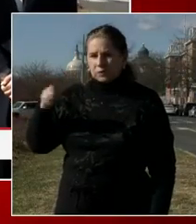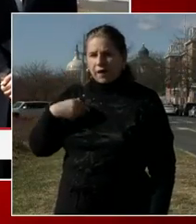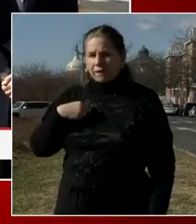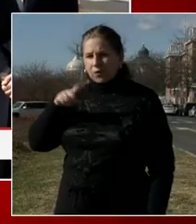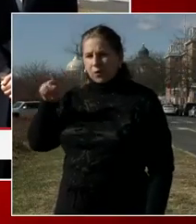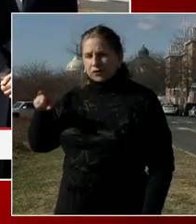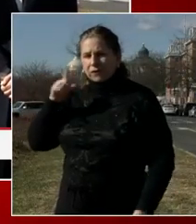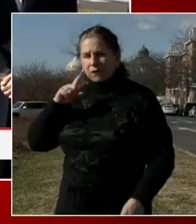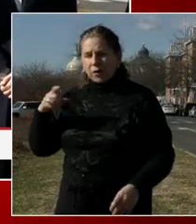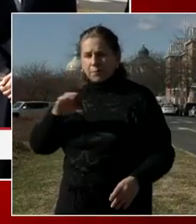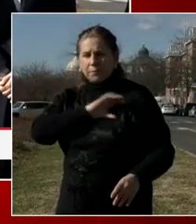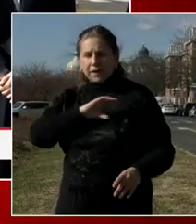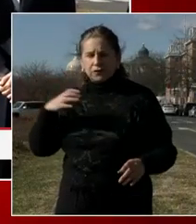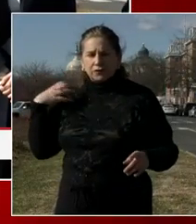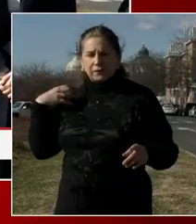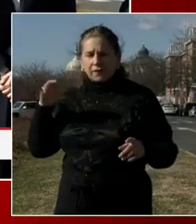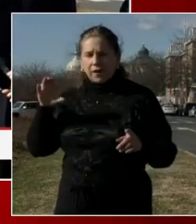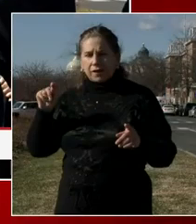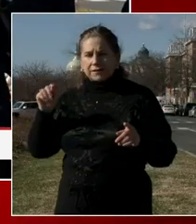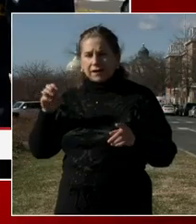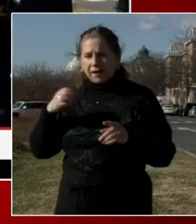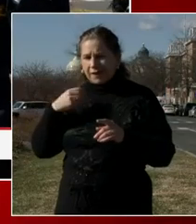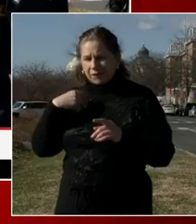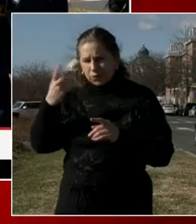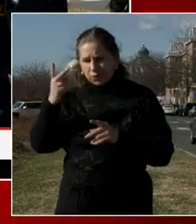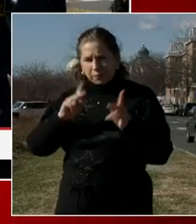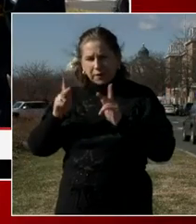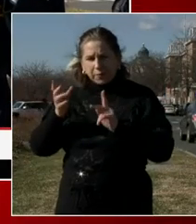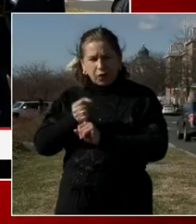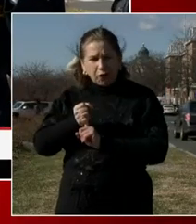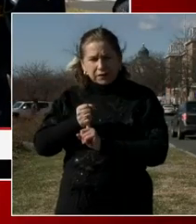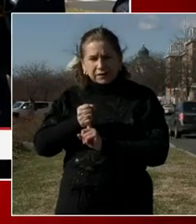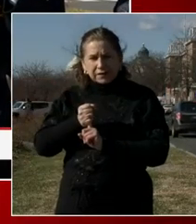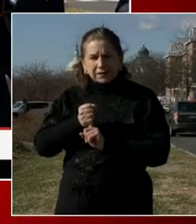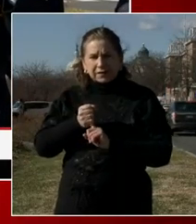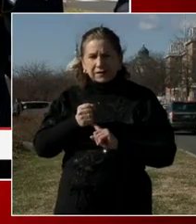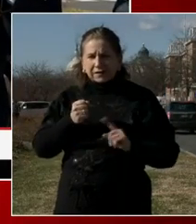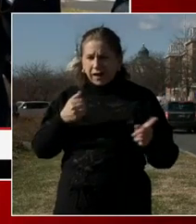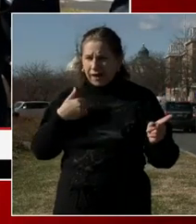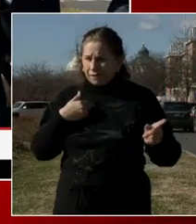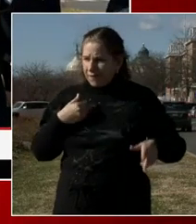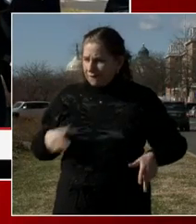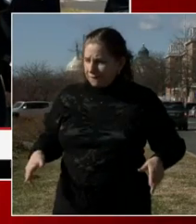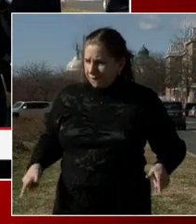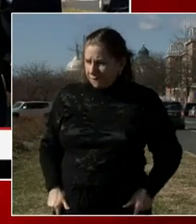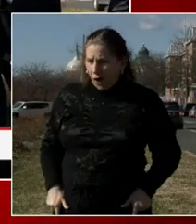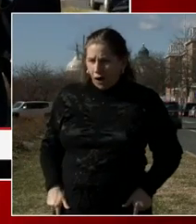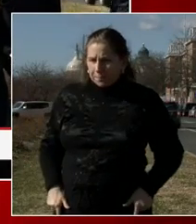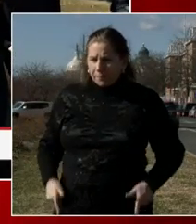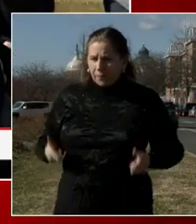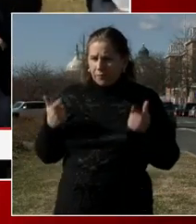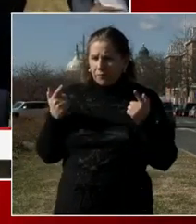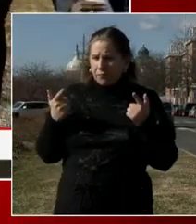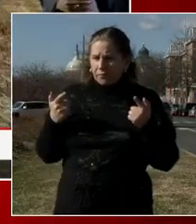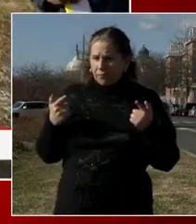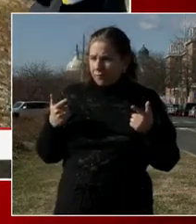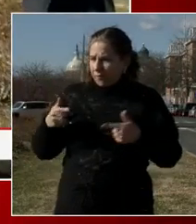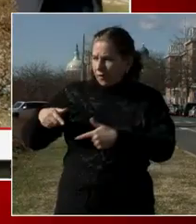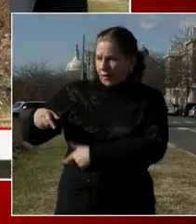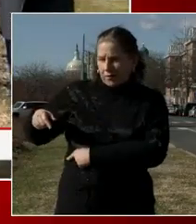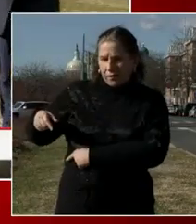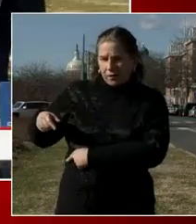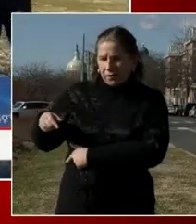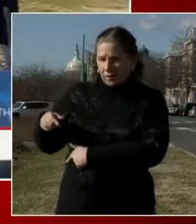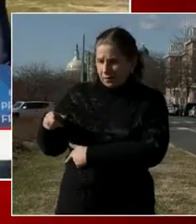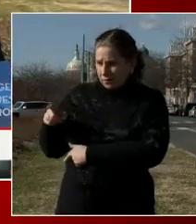Morning by 15th and Independence for firearms charges. It was a vehicle checkpoint. I understand D.C. police did not